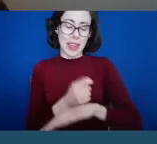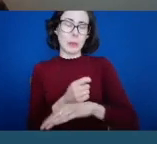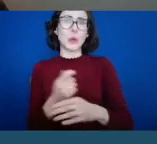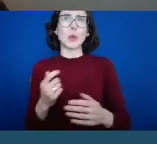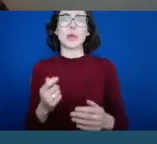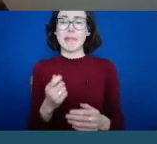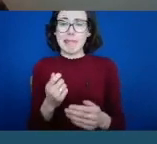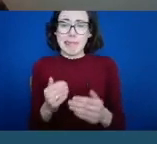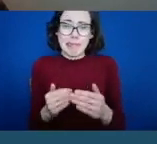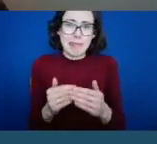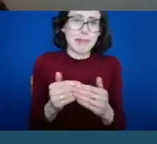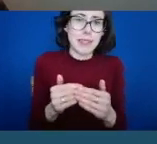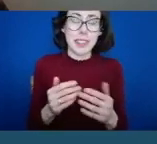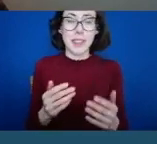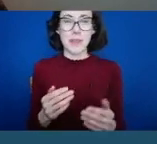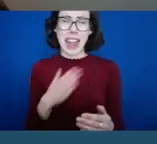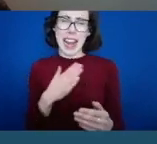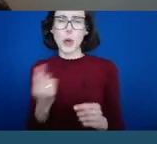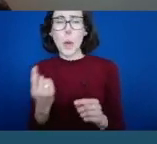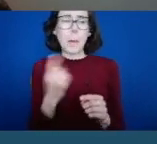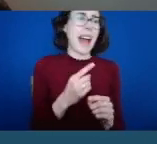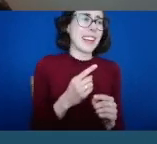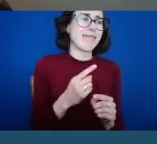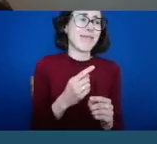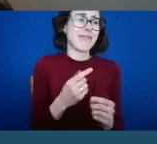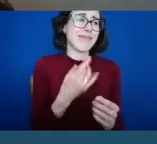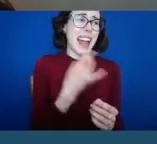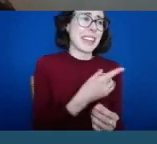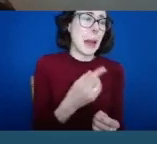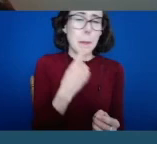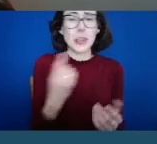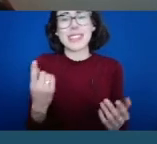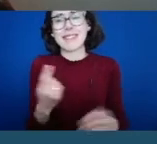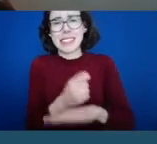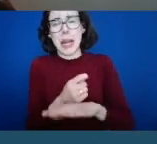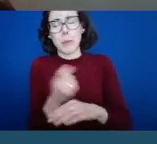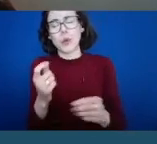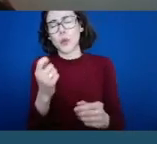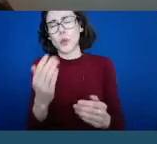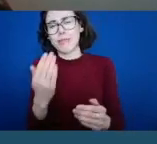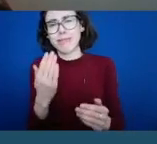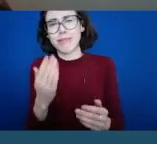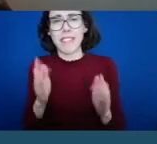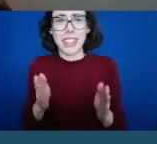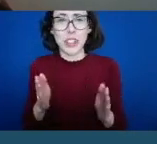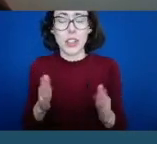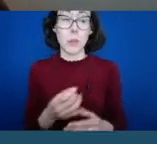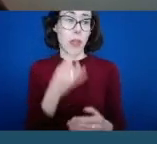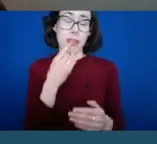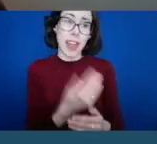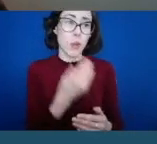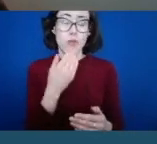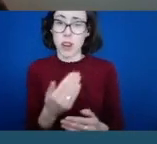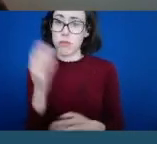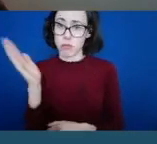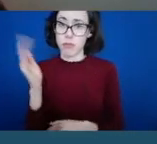other speakers. But Jack, Sarah, Miriam, Oona, thank you very much for joining us. Niamh, as CEO of CARA, perhaps